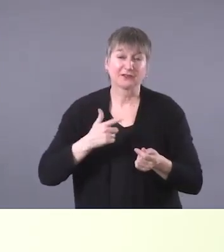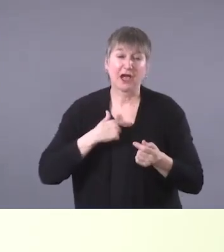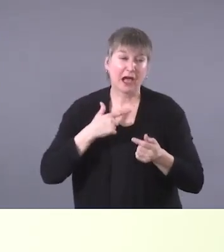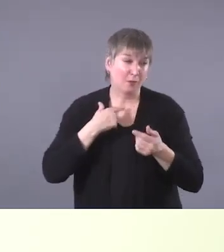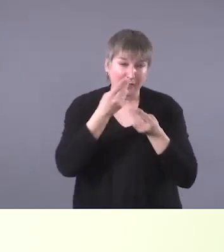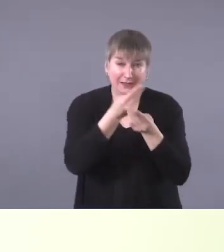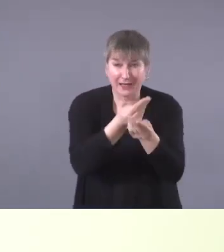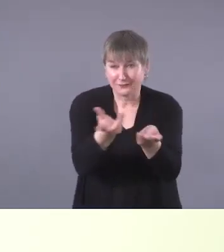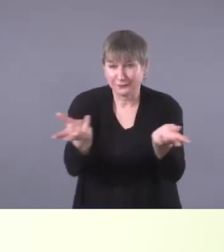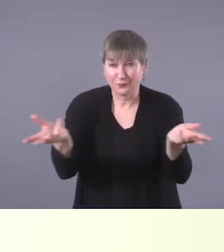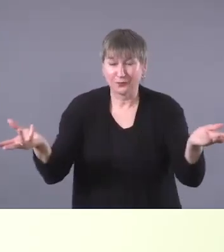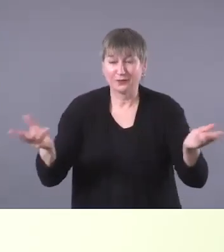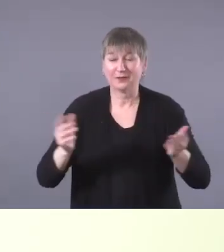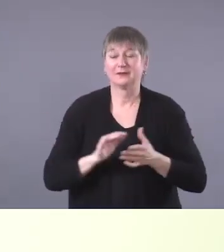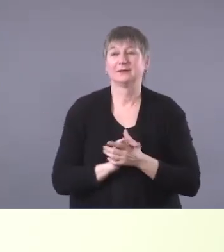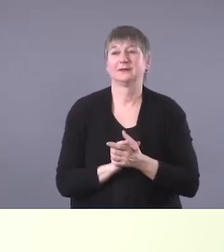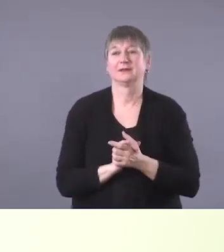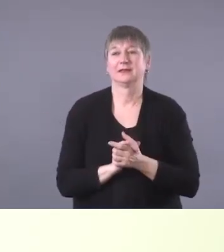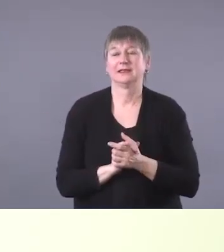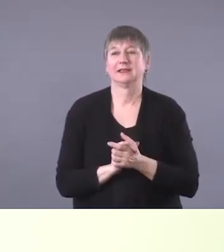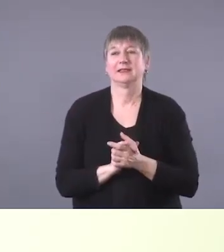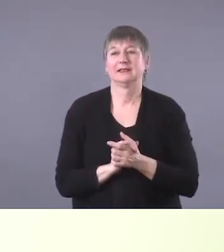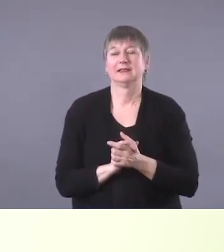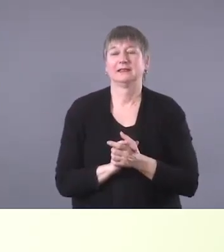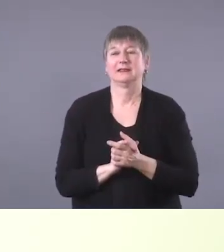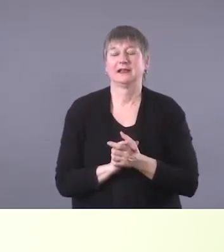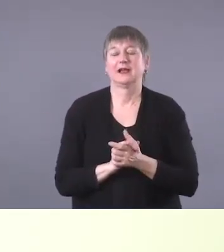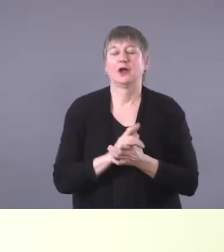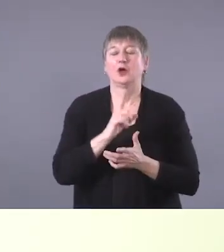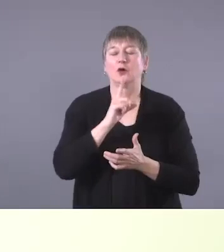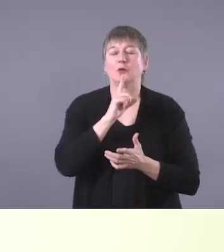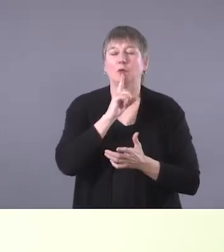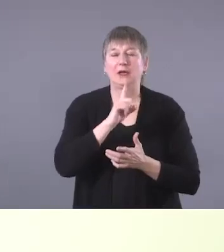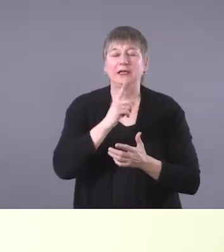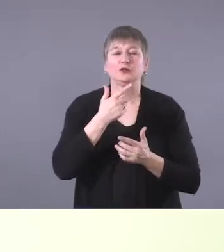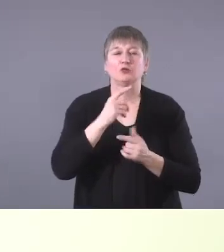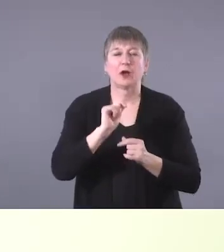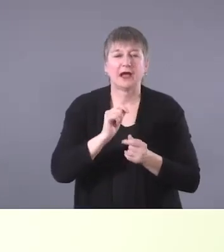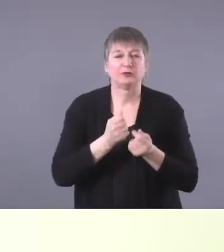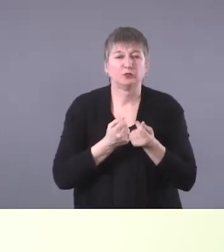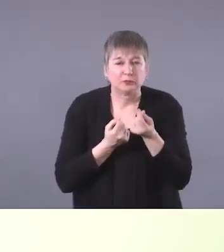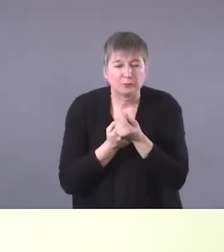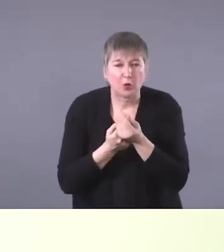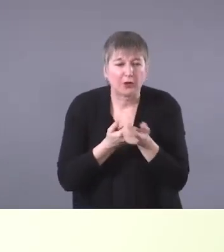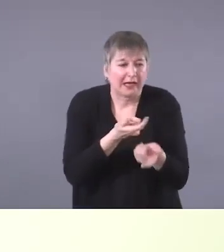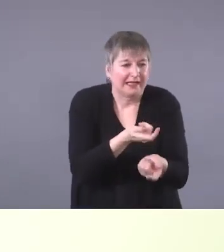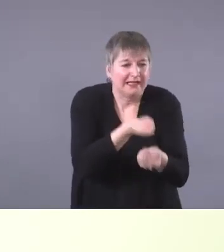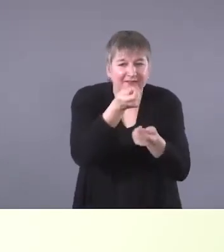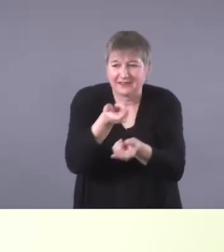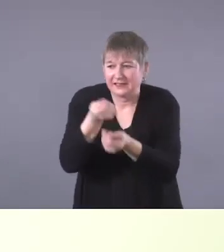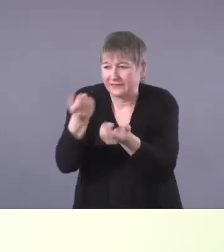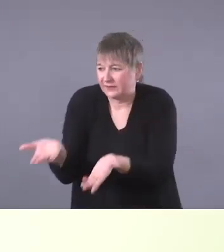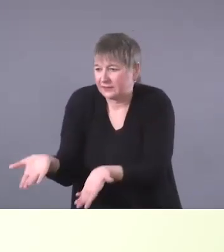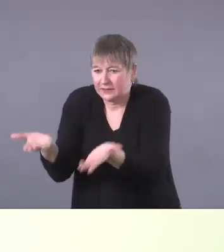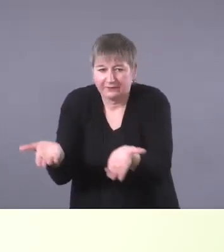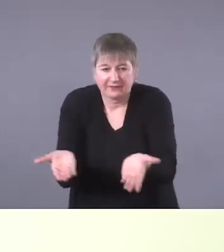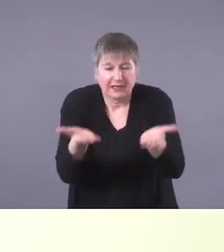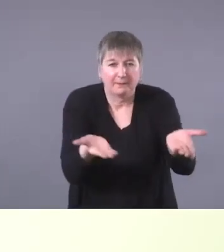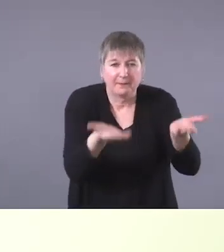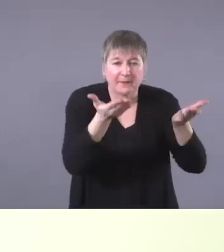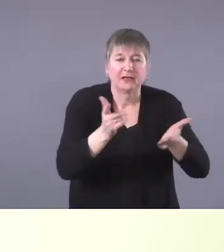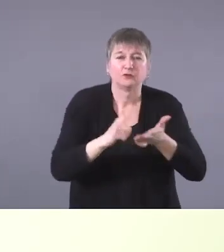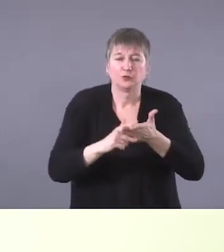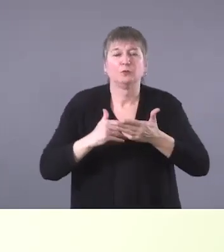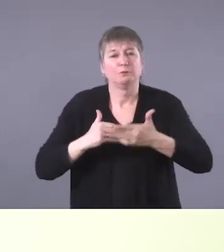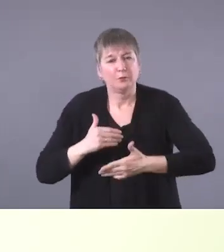it, it take a collective effort to lift each other up and to be able to move forward, um,